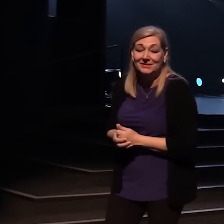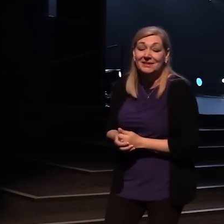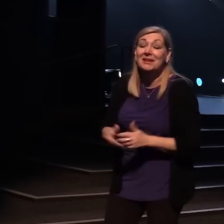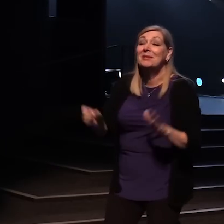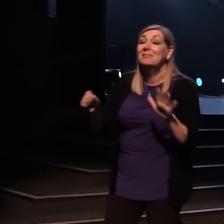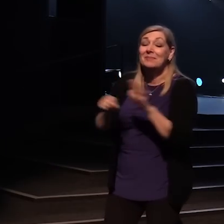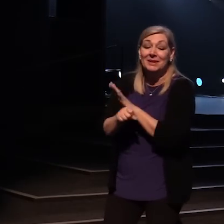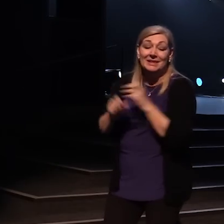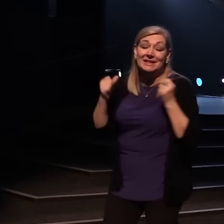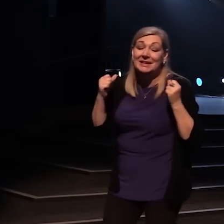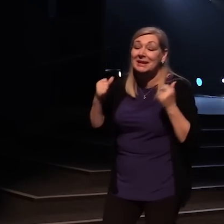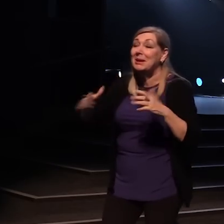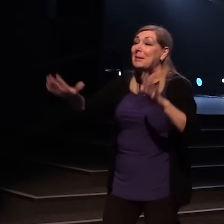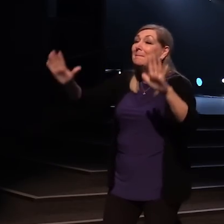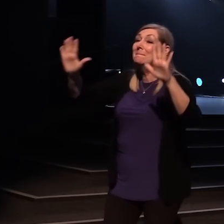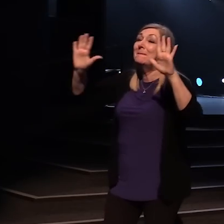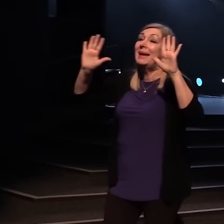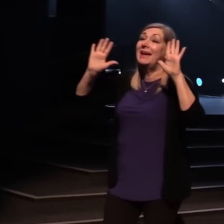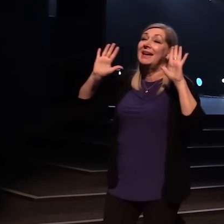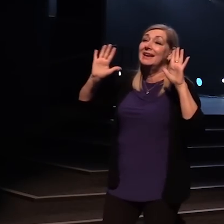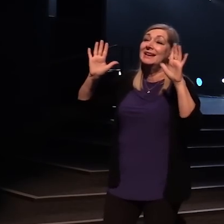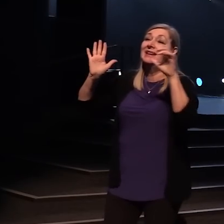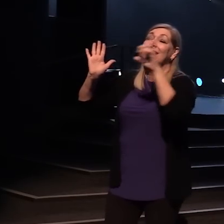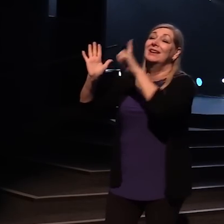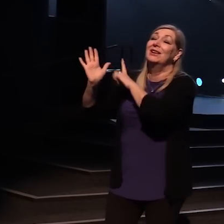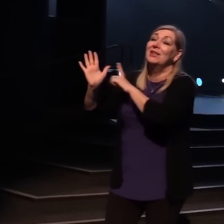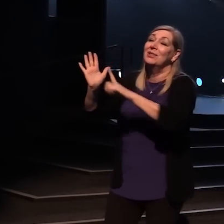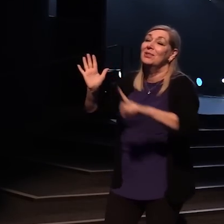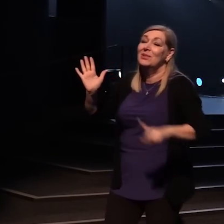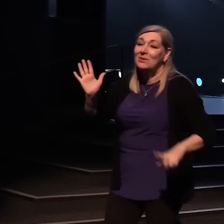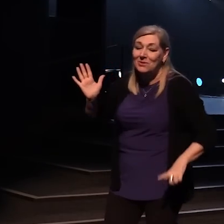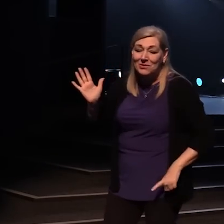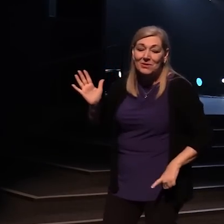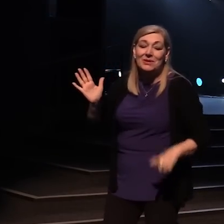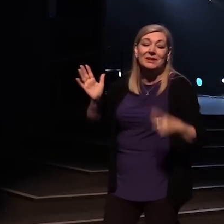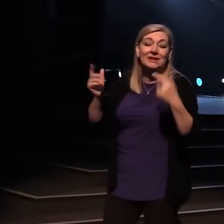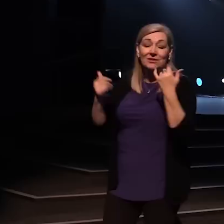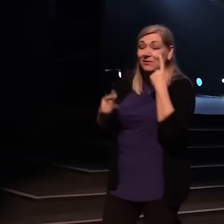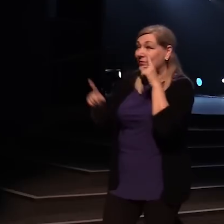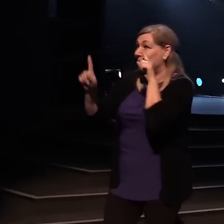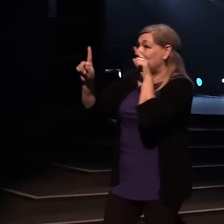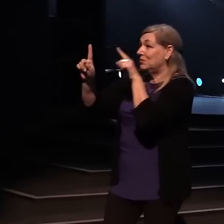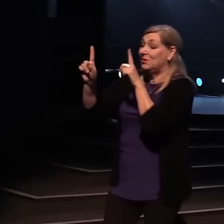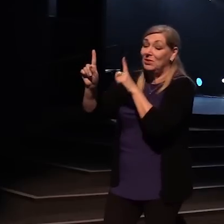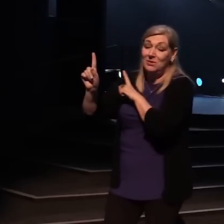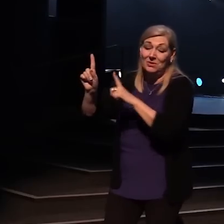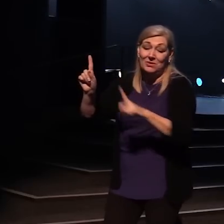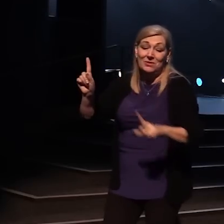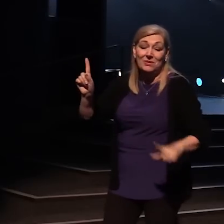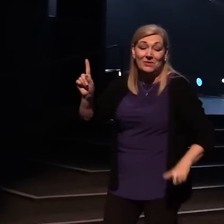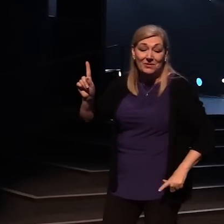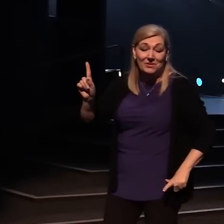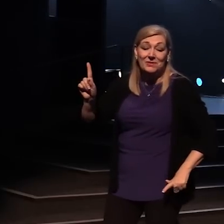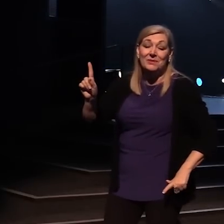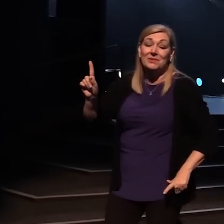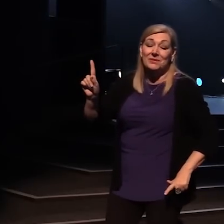completely abandoned for you, Lord